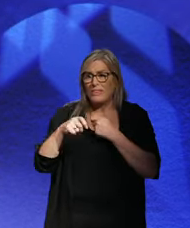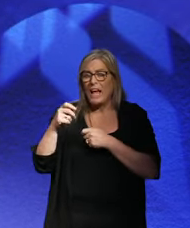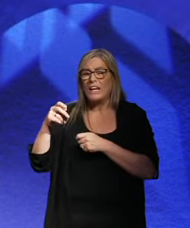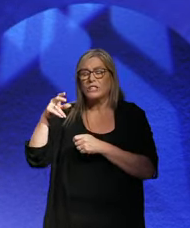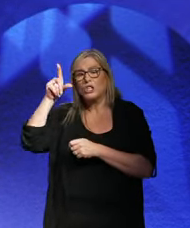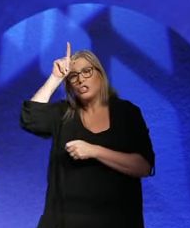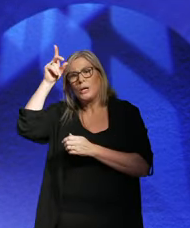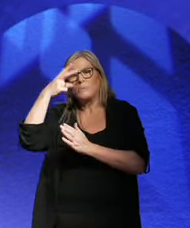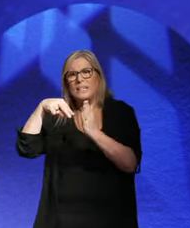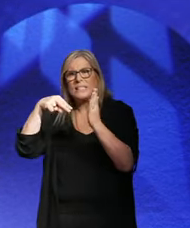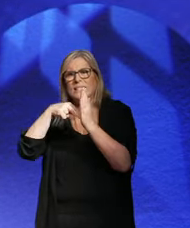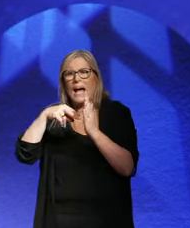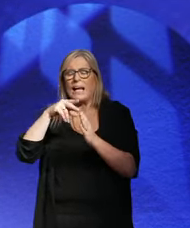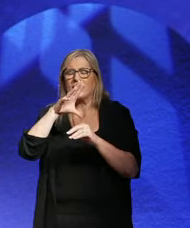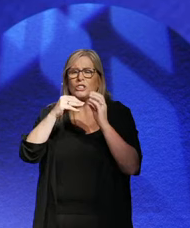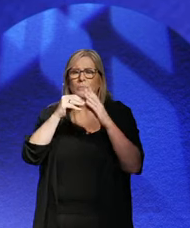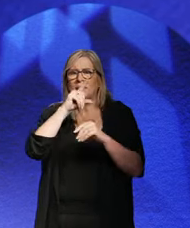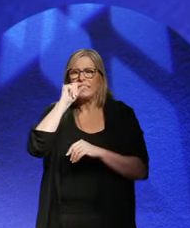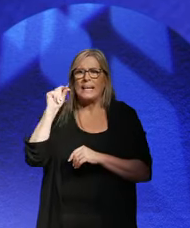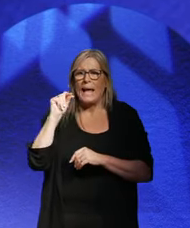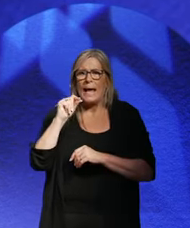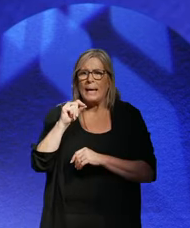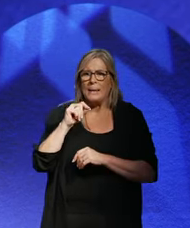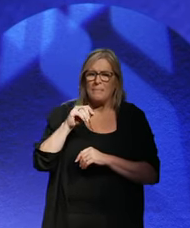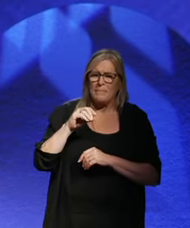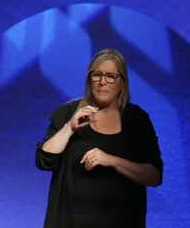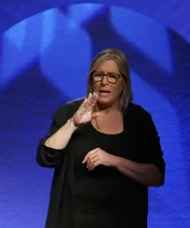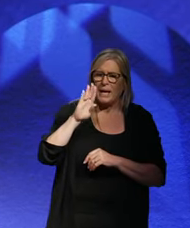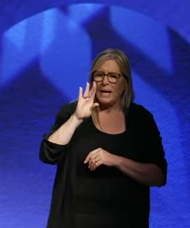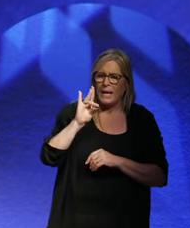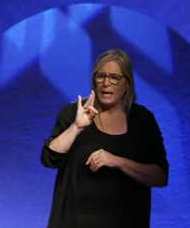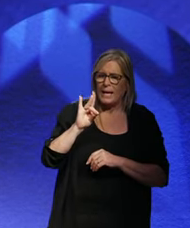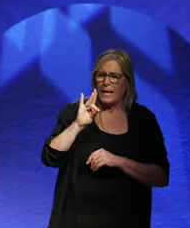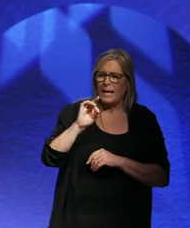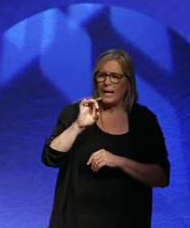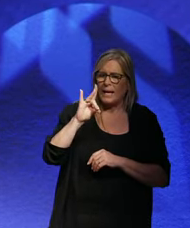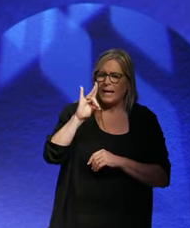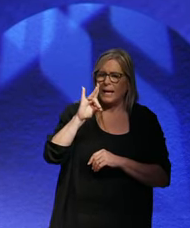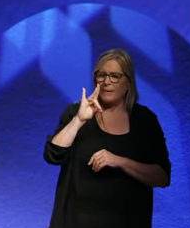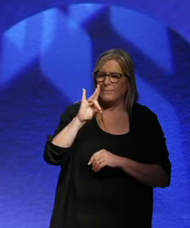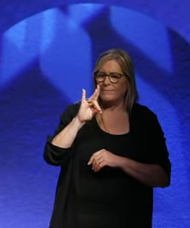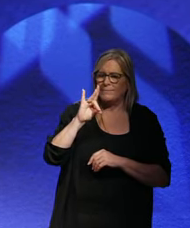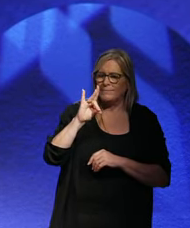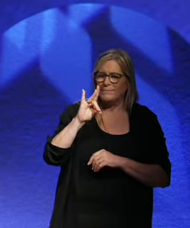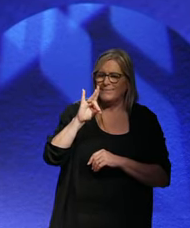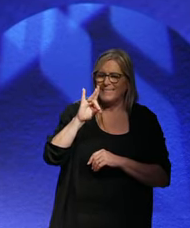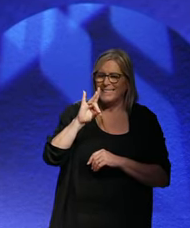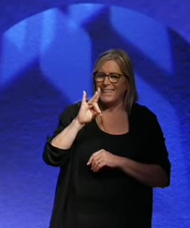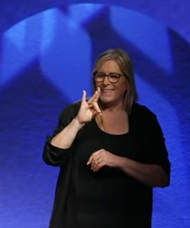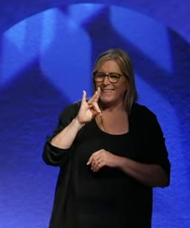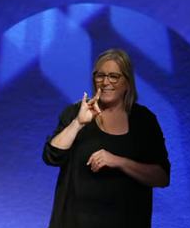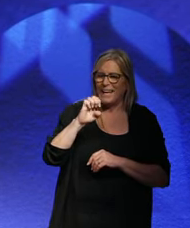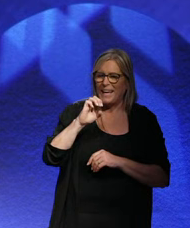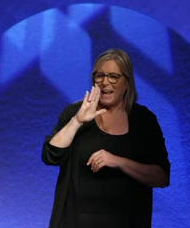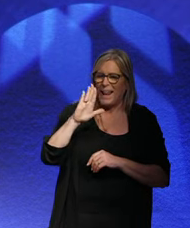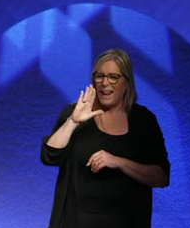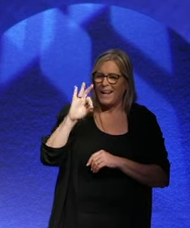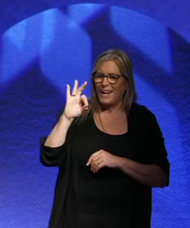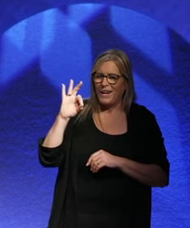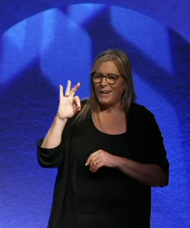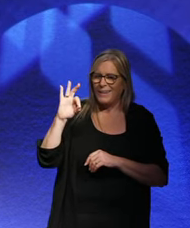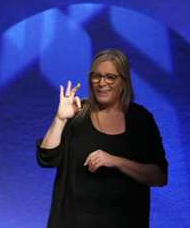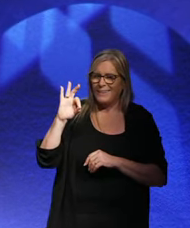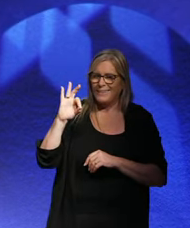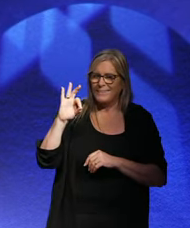called the Kellogg-Briand Pact. And this pact renounced war as an instrument of policy. And the